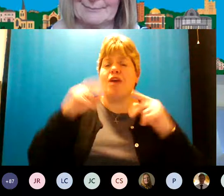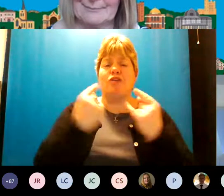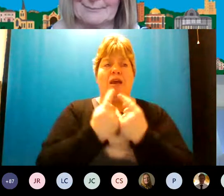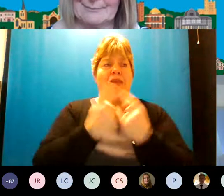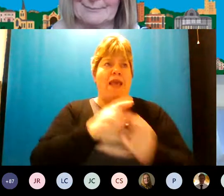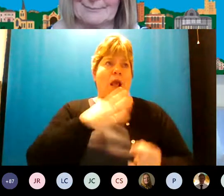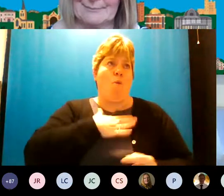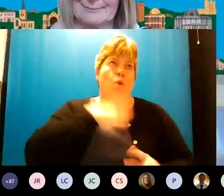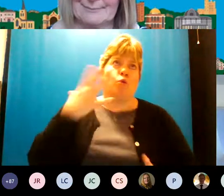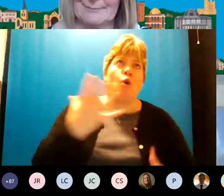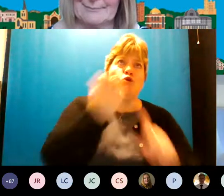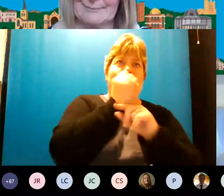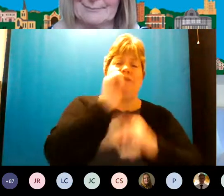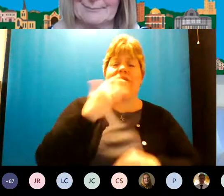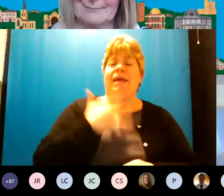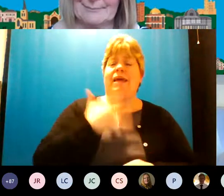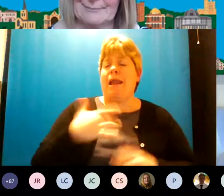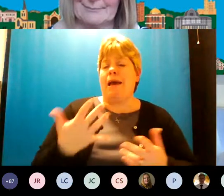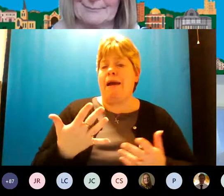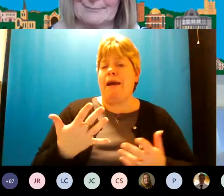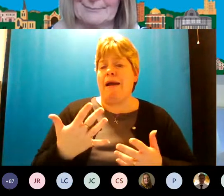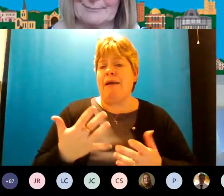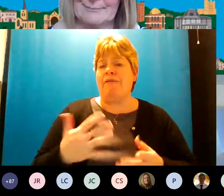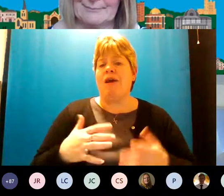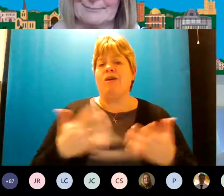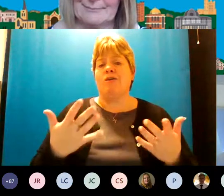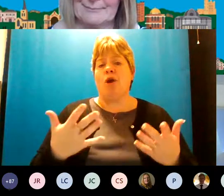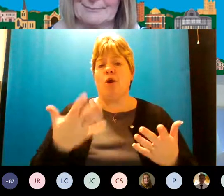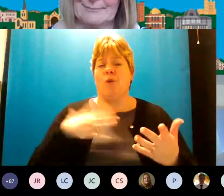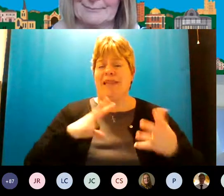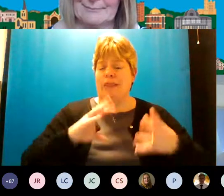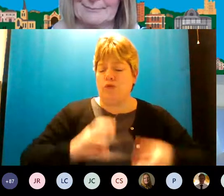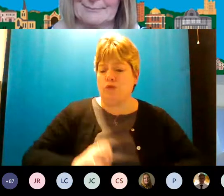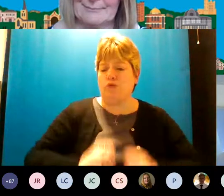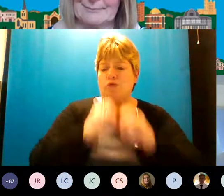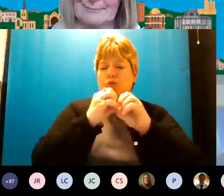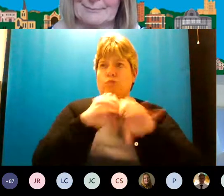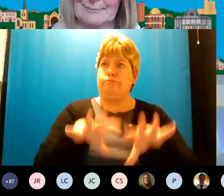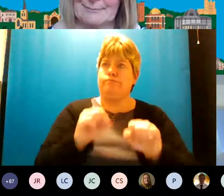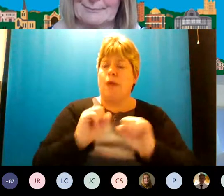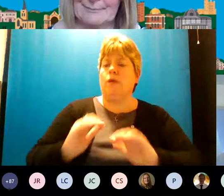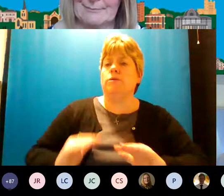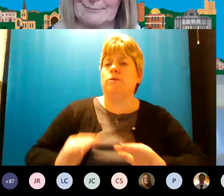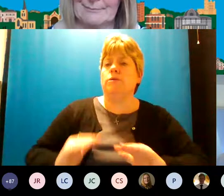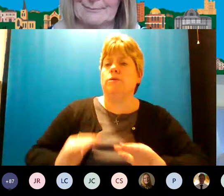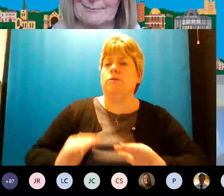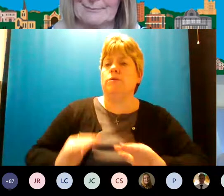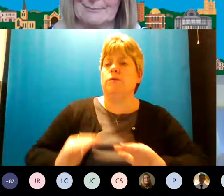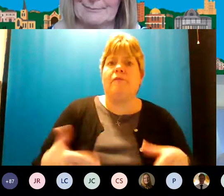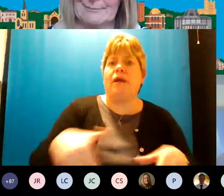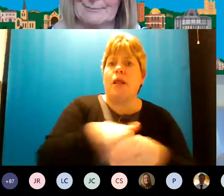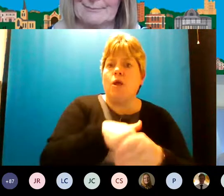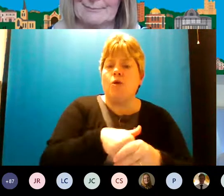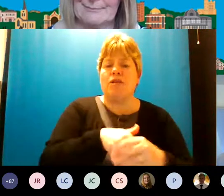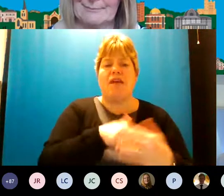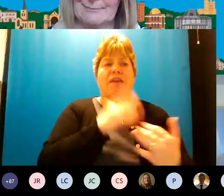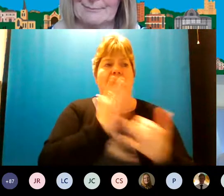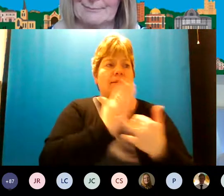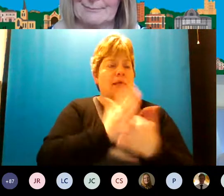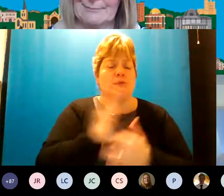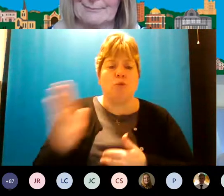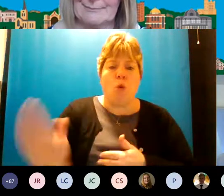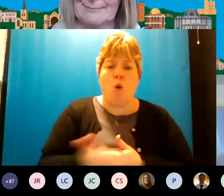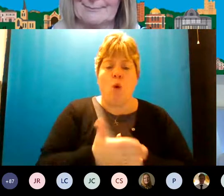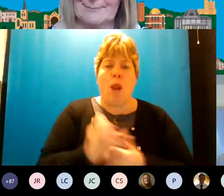want to achieve in their life um so we need to design and implement services that are inclusive accessible to all and put